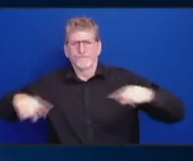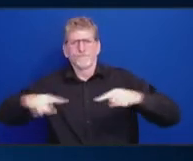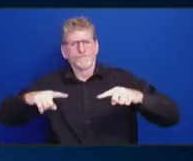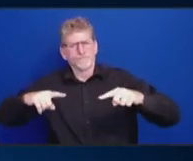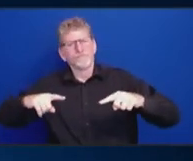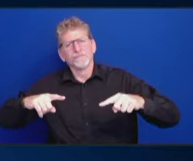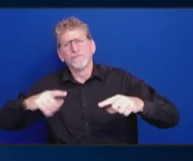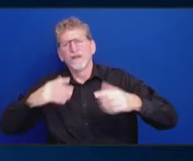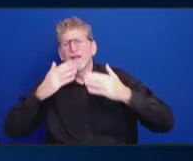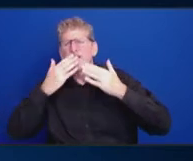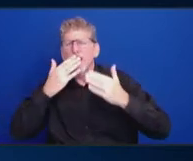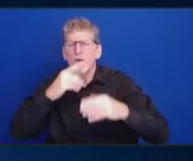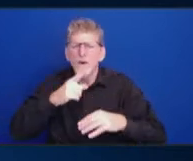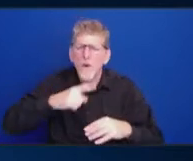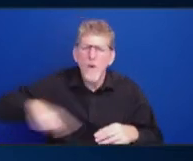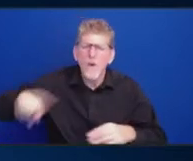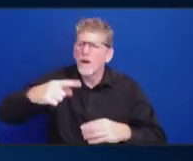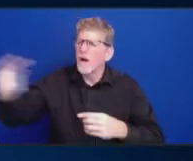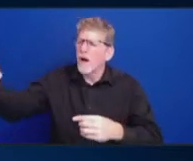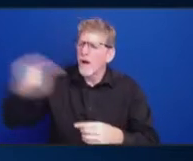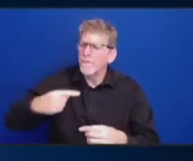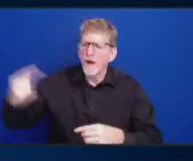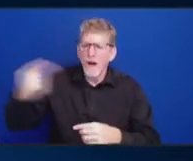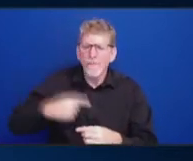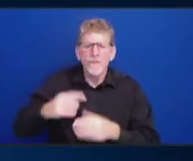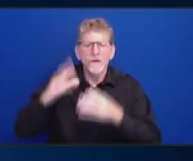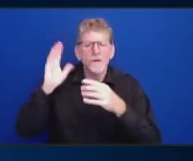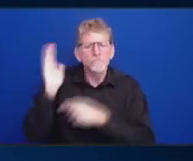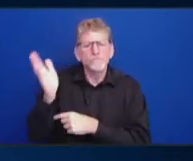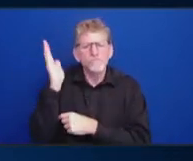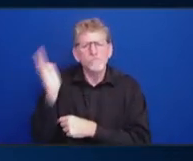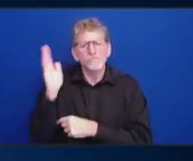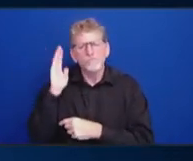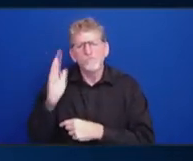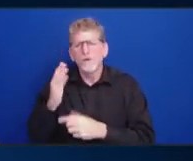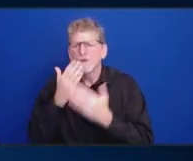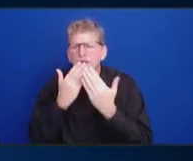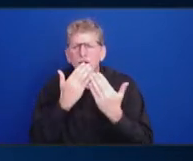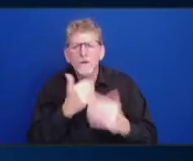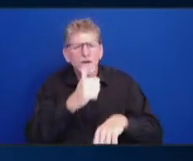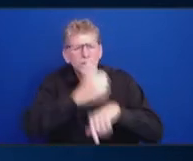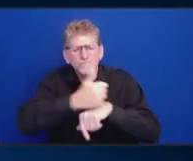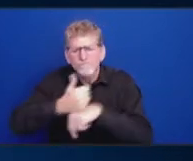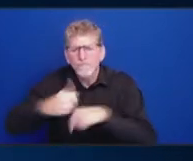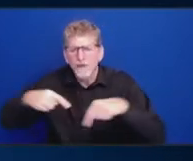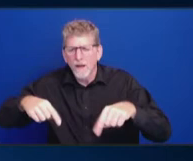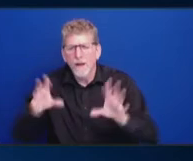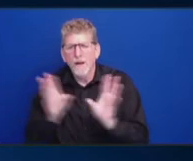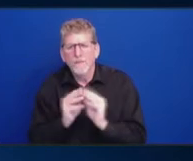this two-day meeting together. And I don't want to sound like a broken record.